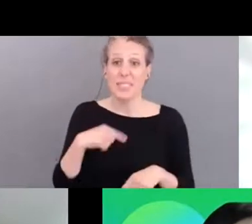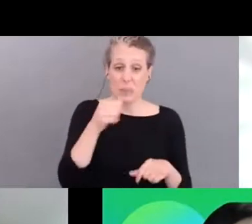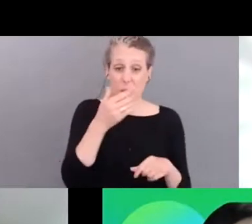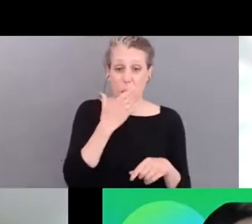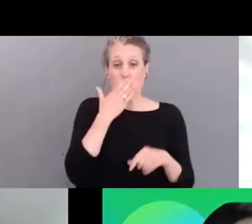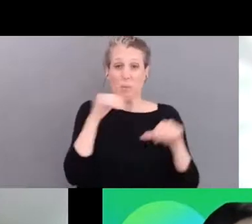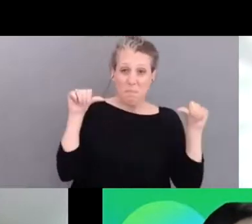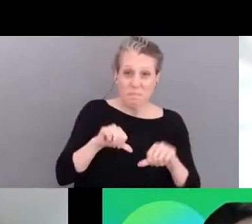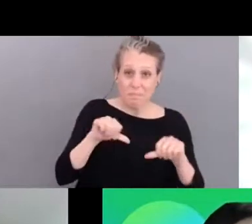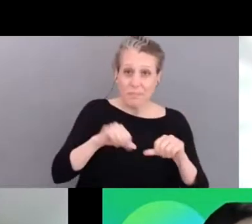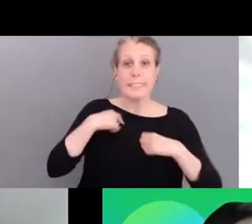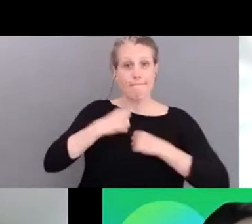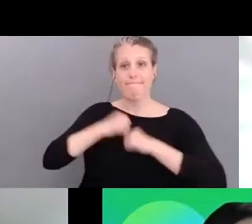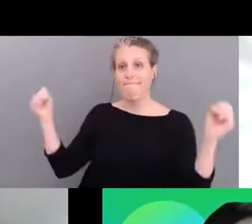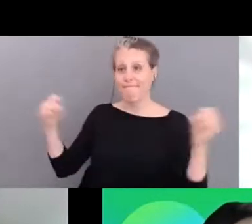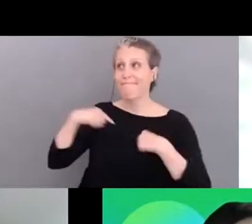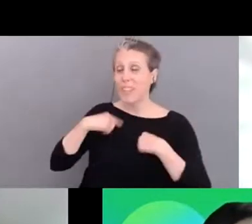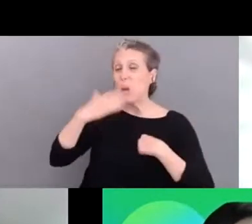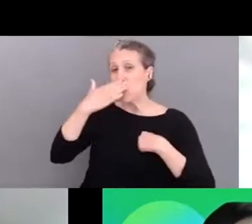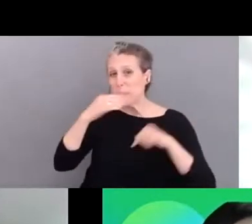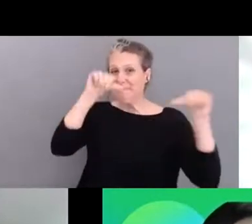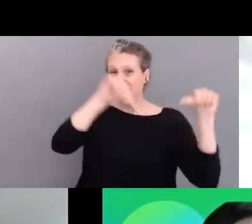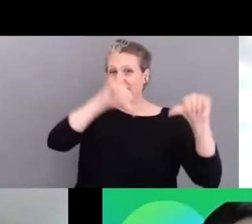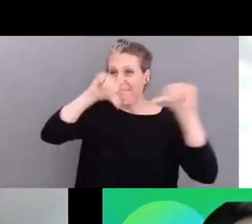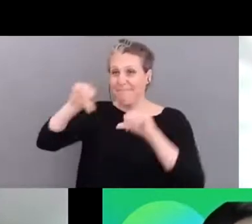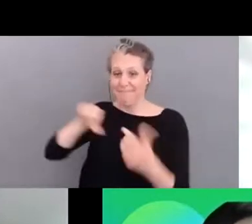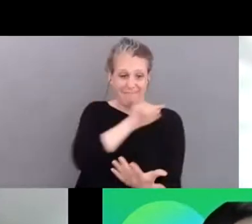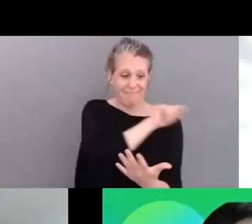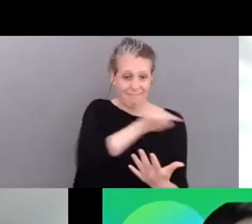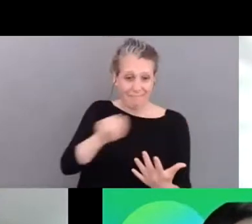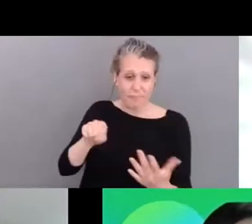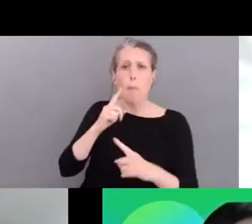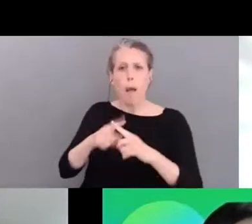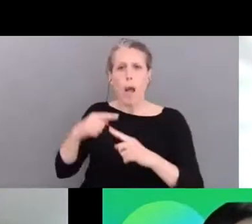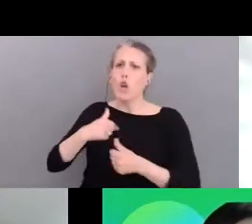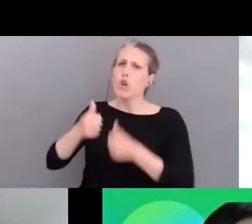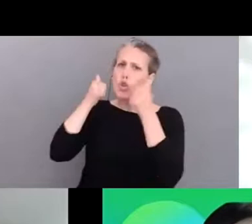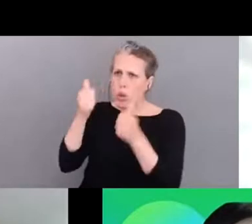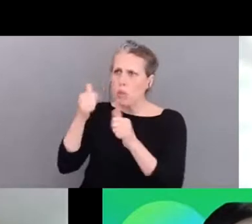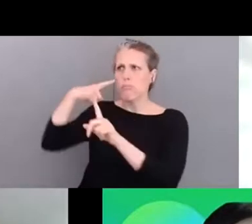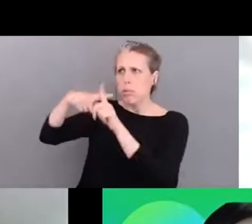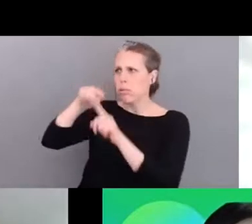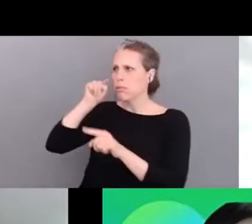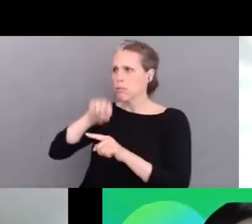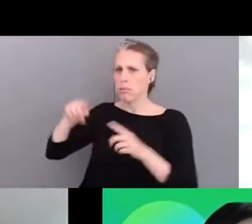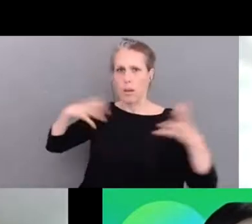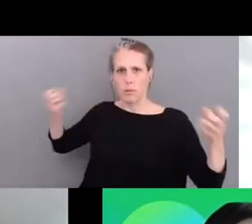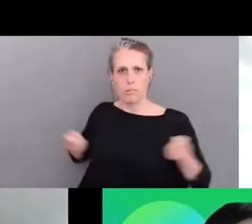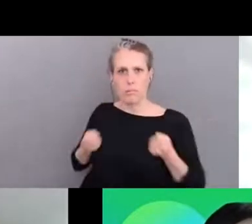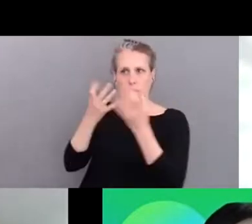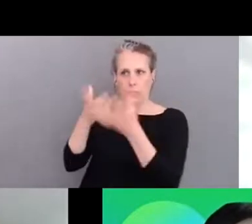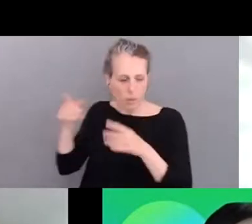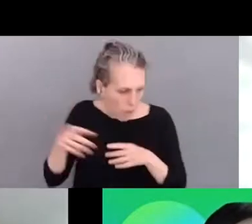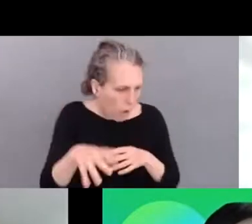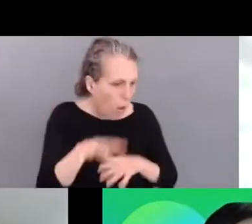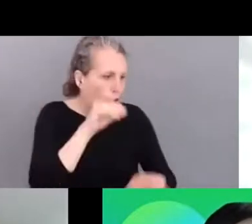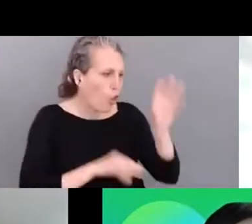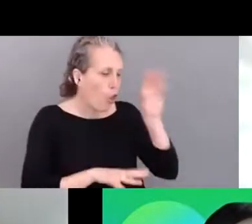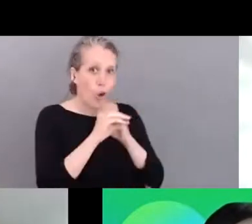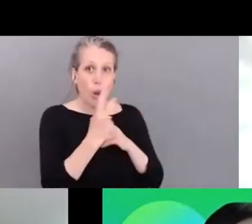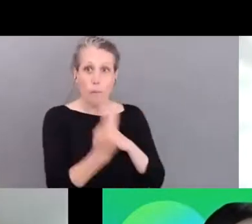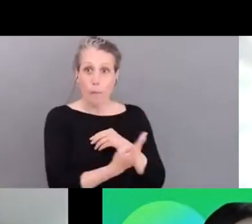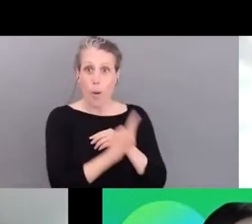practices that we've identified in order for them to embark on the sustainability journey and do it strategically not